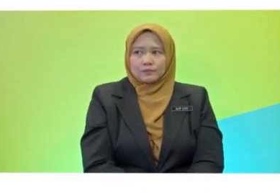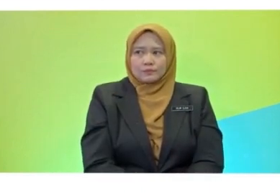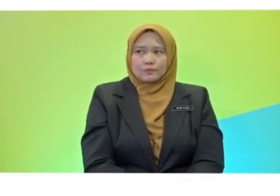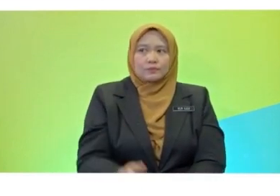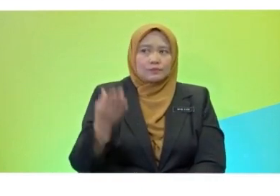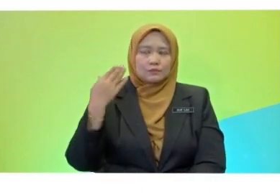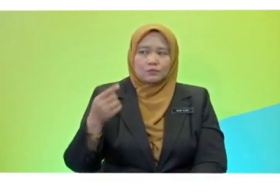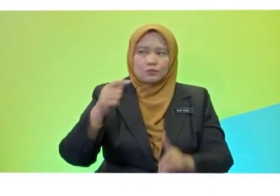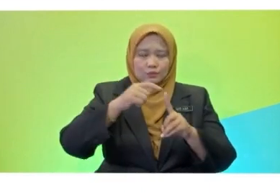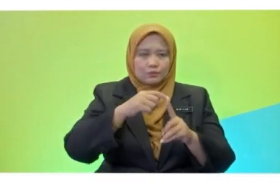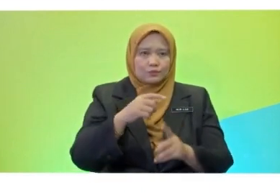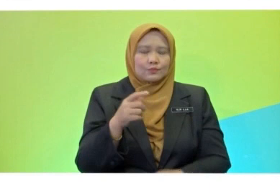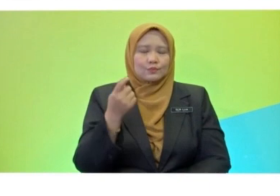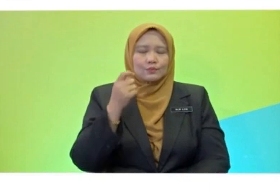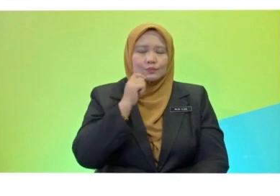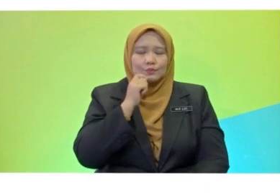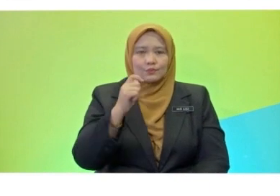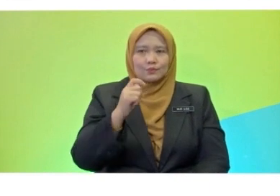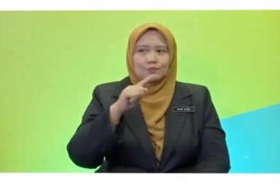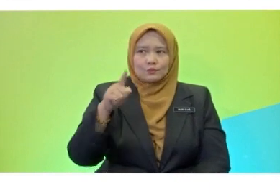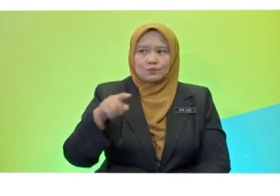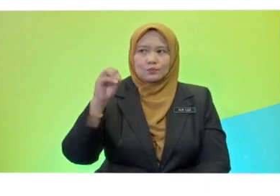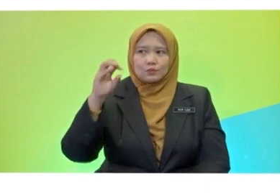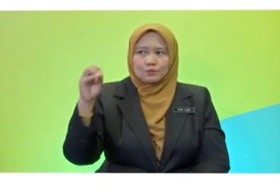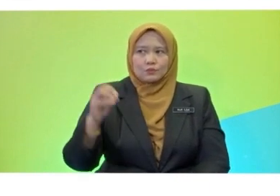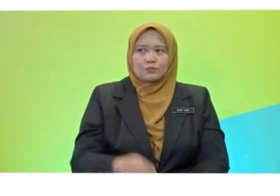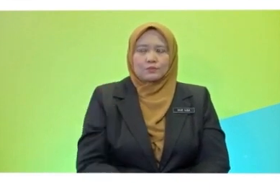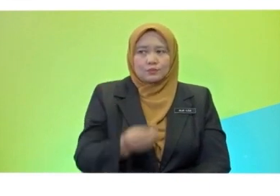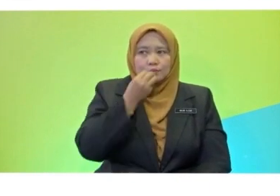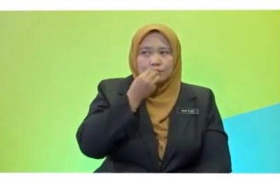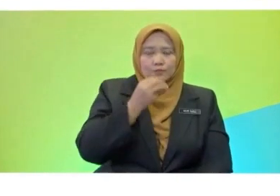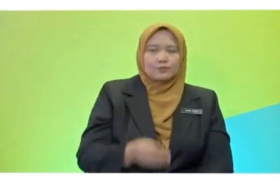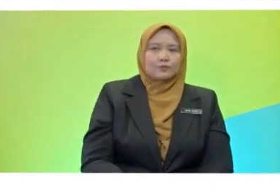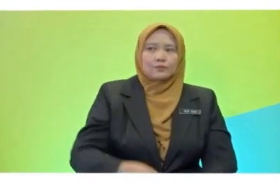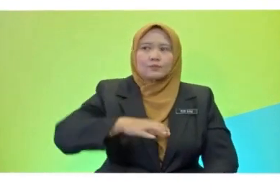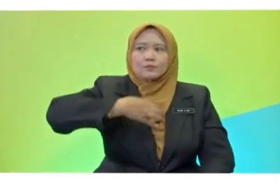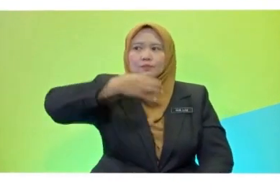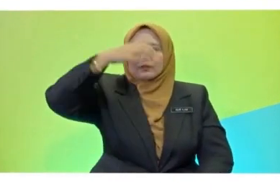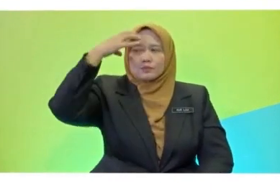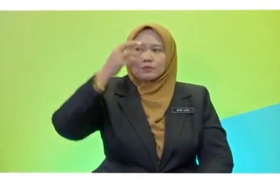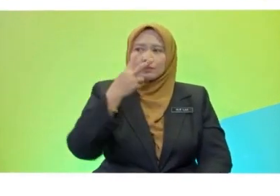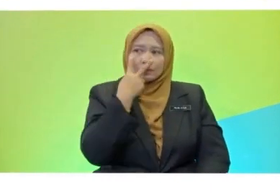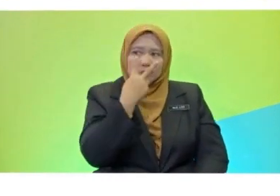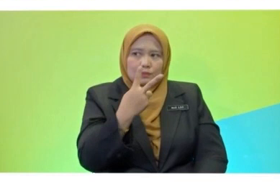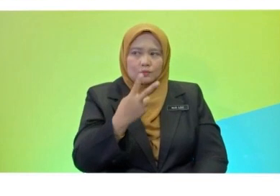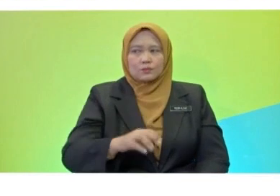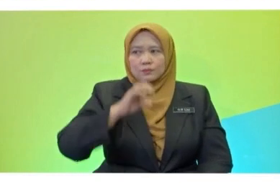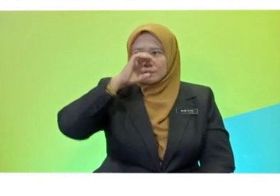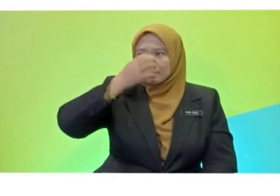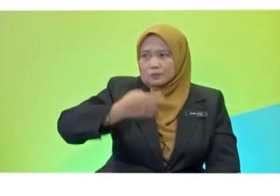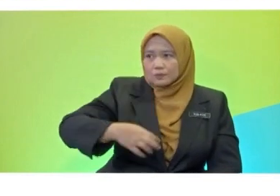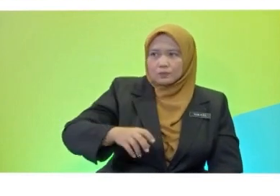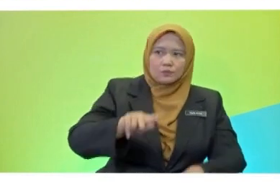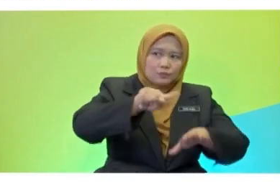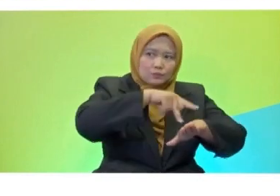dancing. It was lots of fun. Bravo! Tan actually went to the zoo and